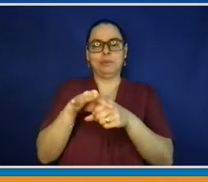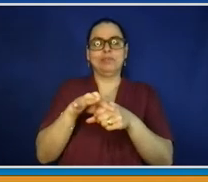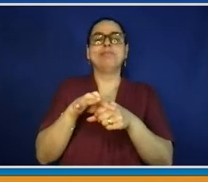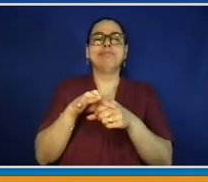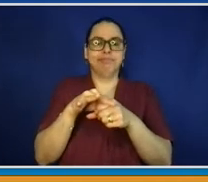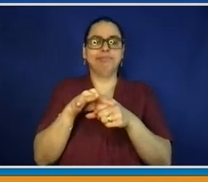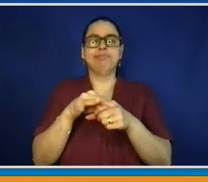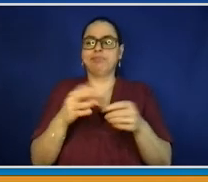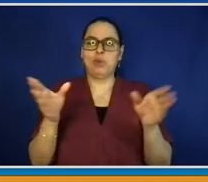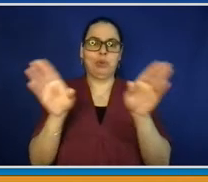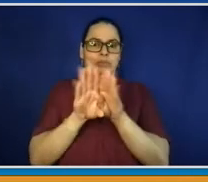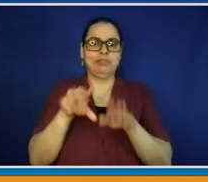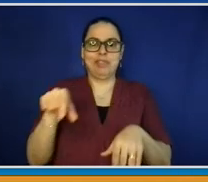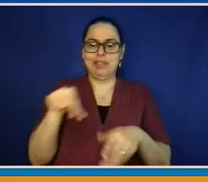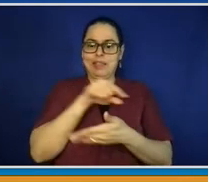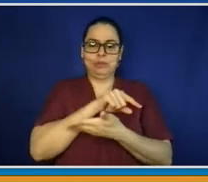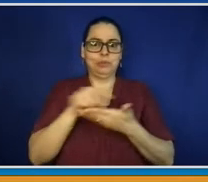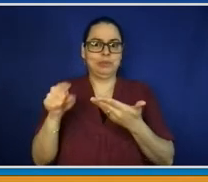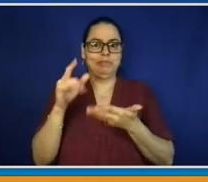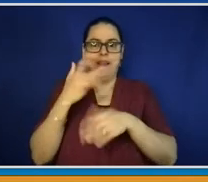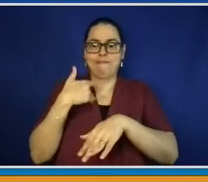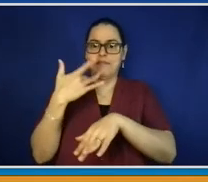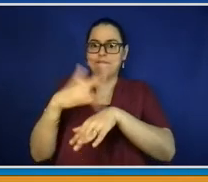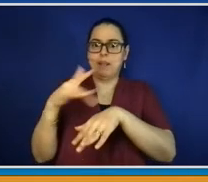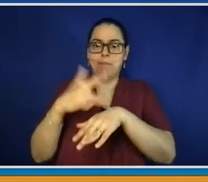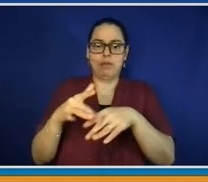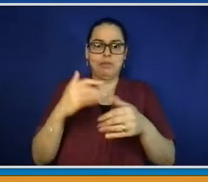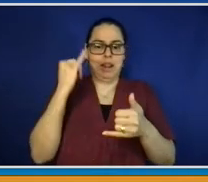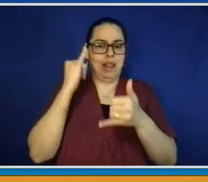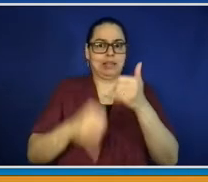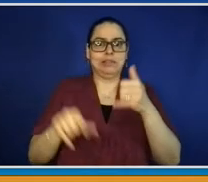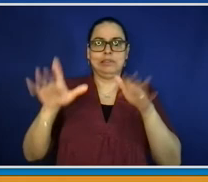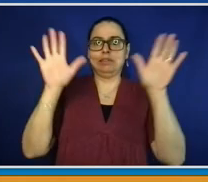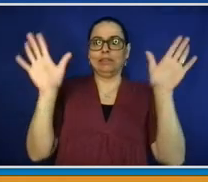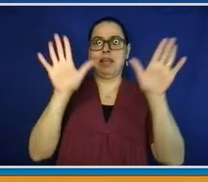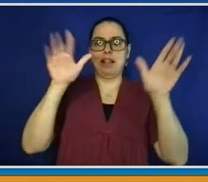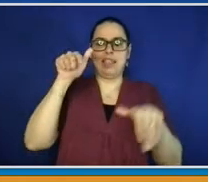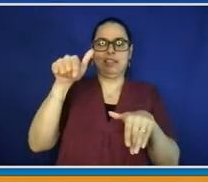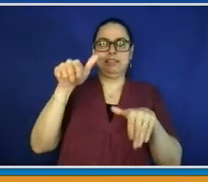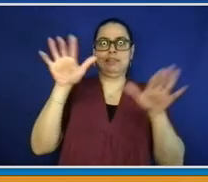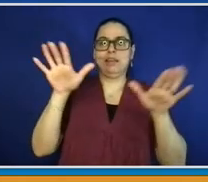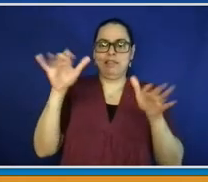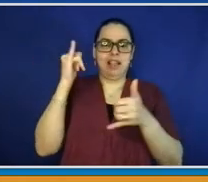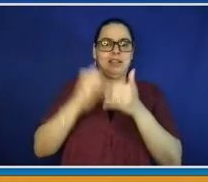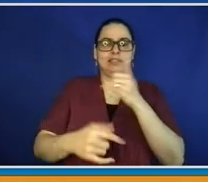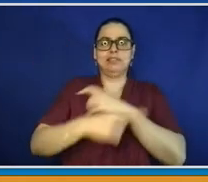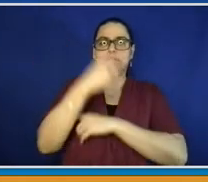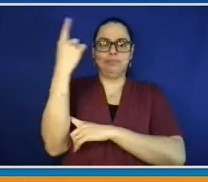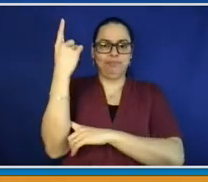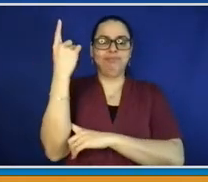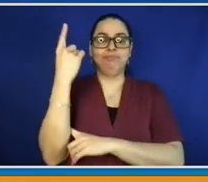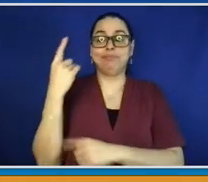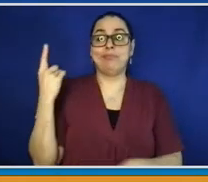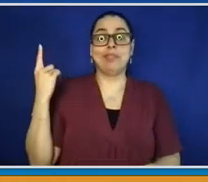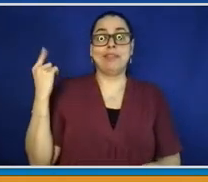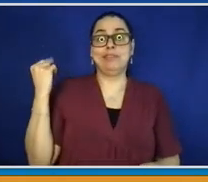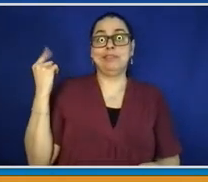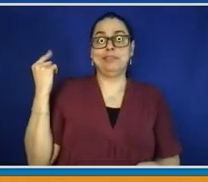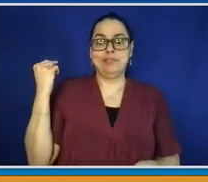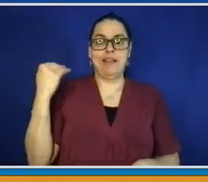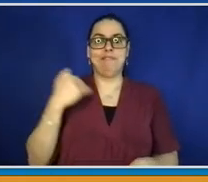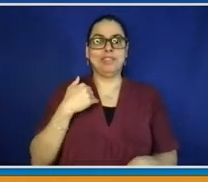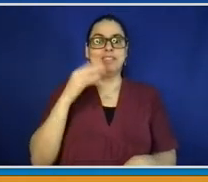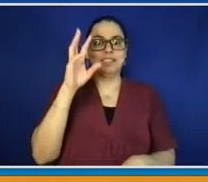six from what we had last year. Last year, we had 17 early voting sites in Westchester County. These sites are determined by the Westchester County Board of